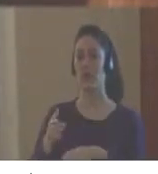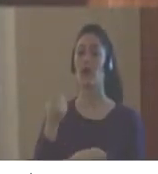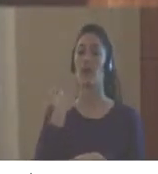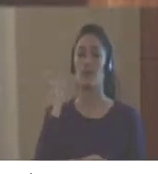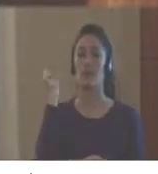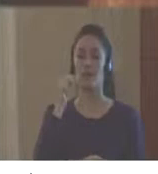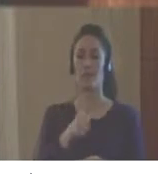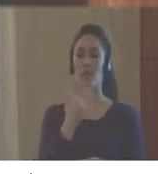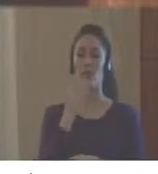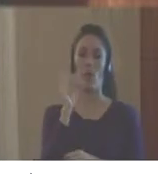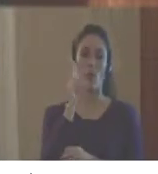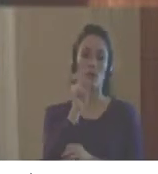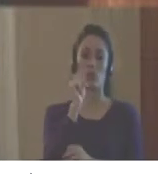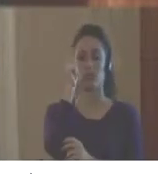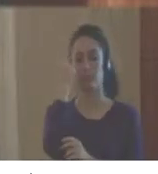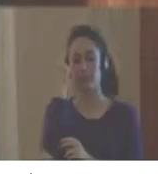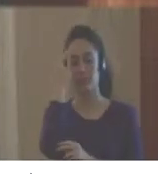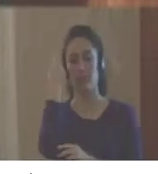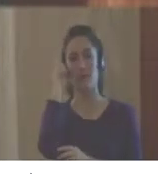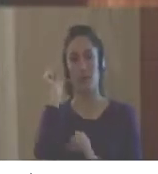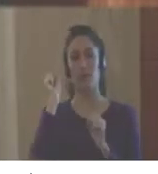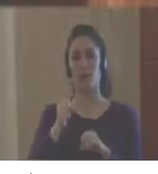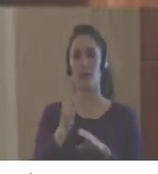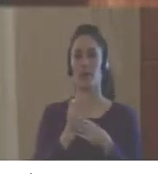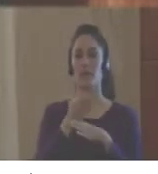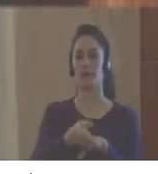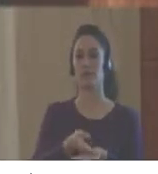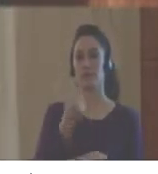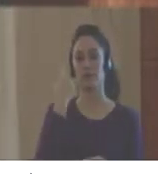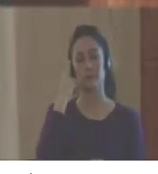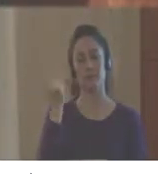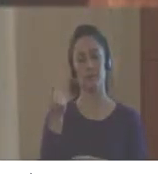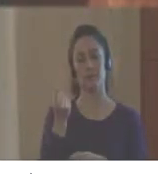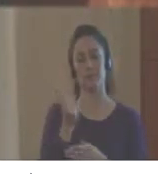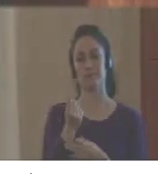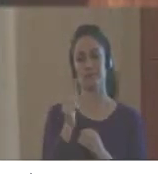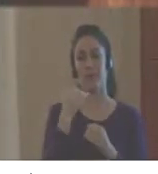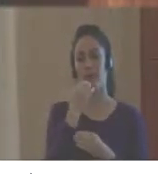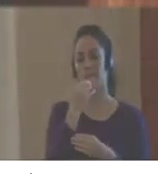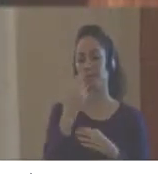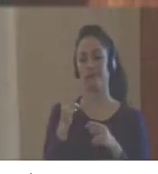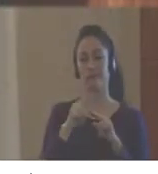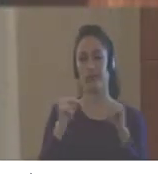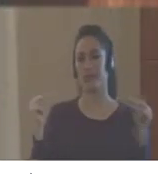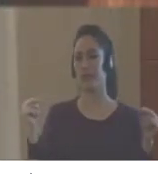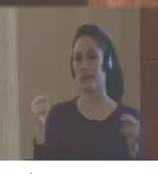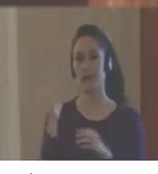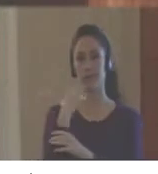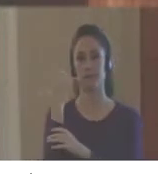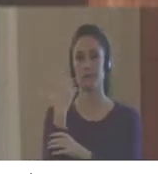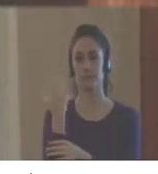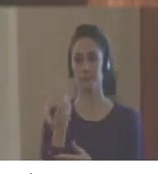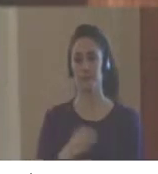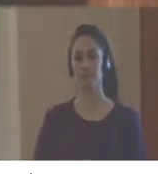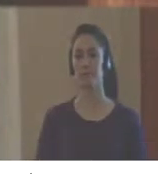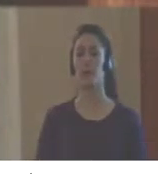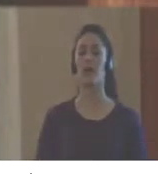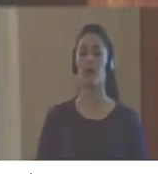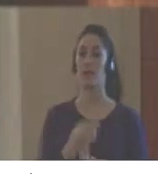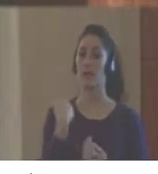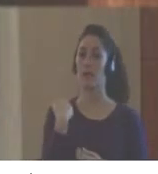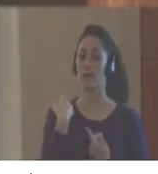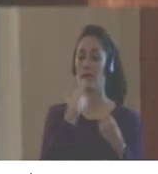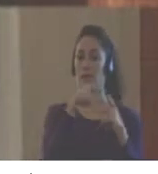mechanisms for the civil society to participate in the post-disaster moment. And there are several